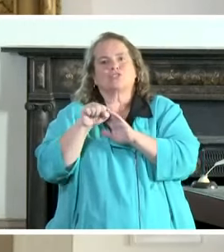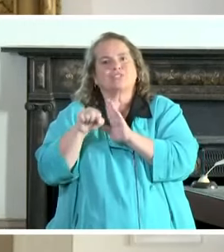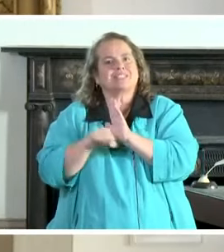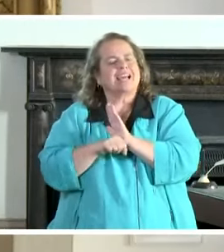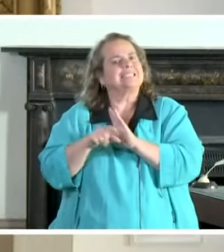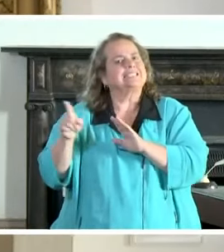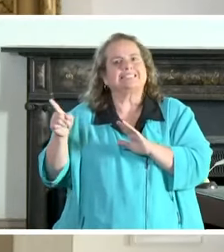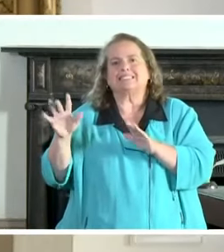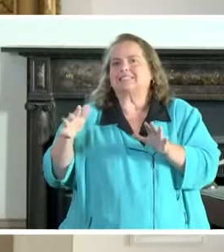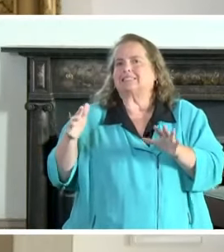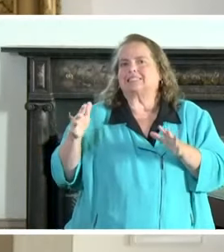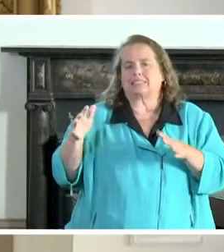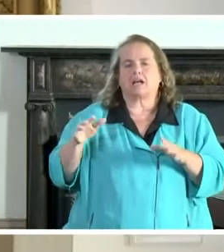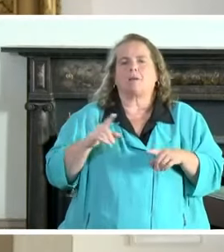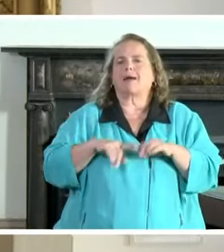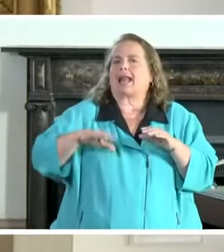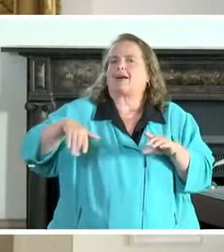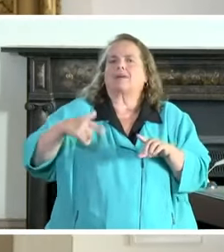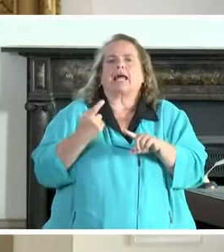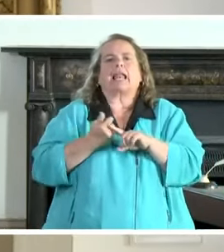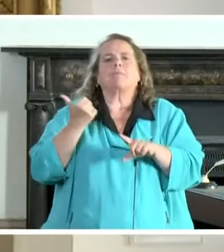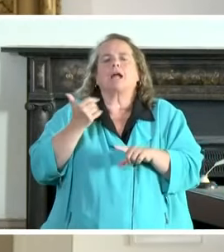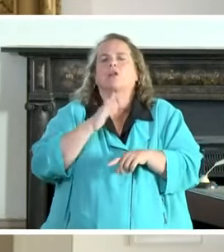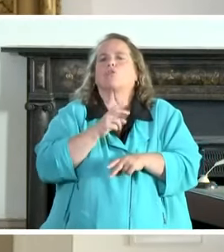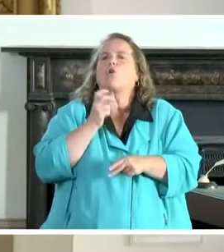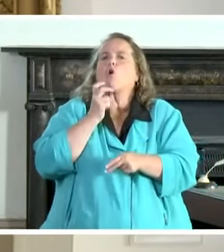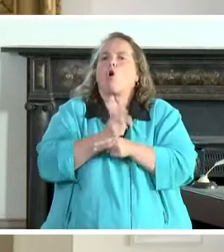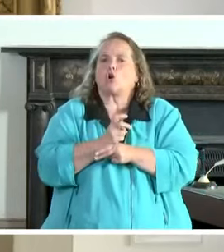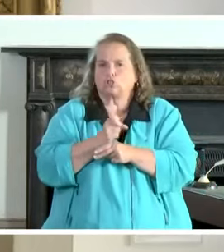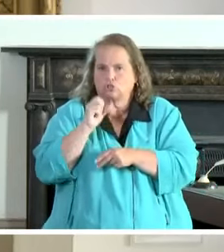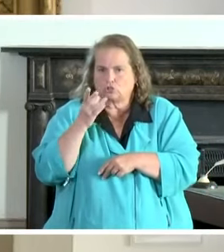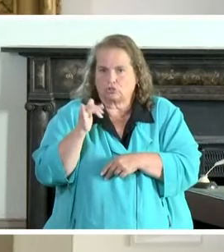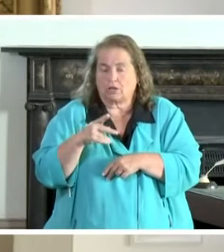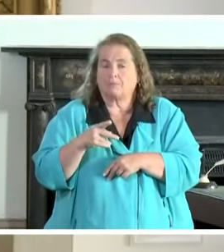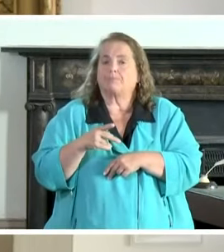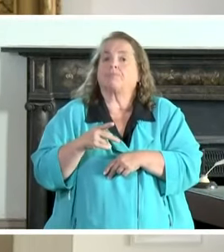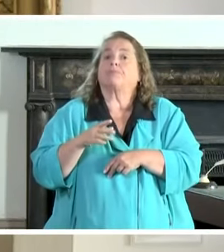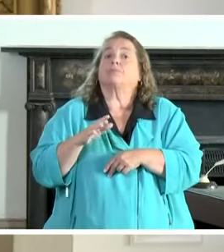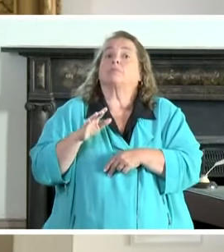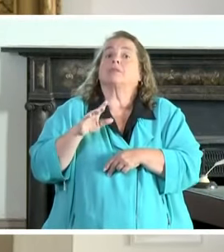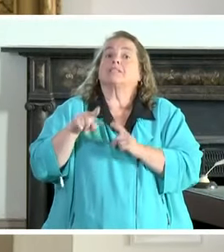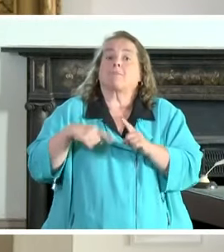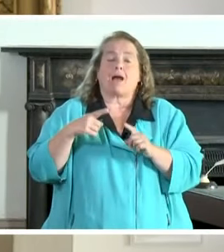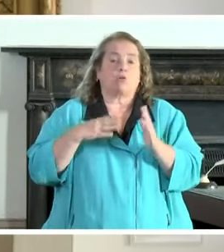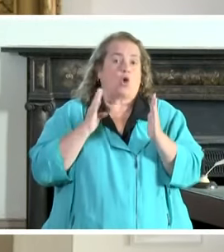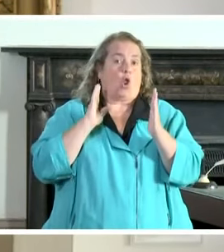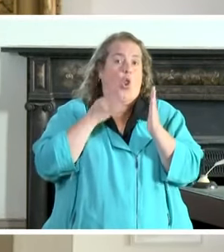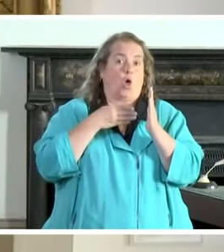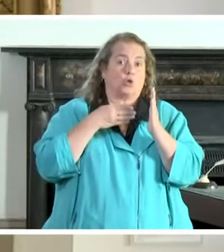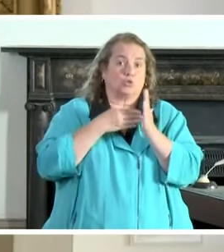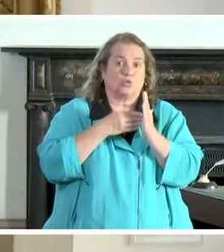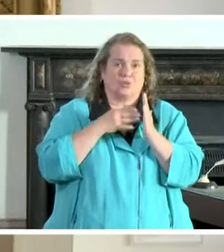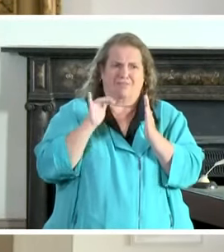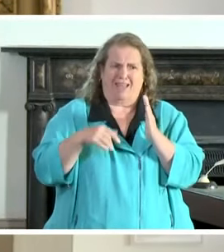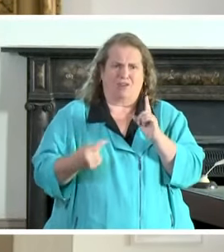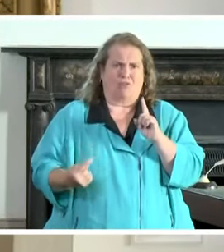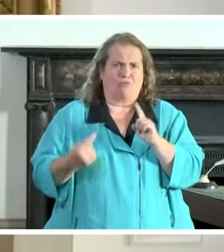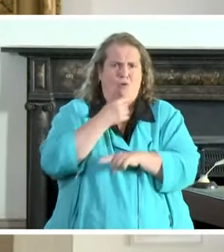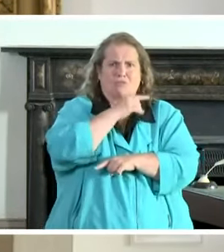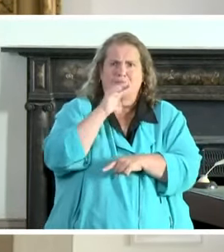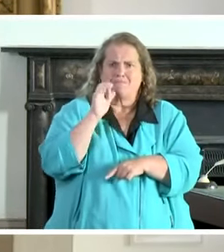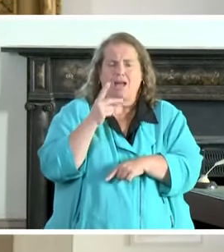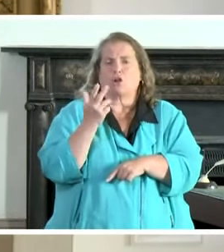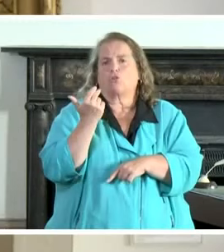the true hardships that are there this is about a lawsuit that goes back 13 years